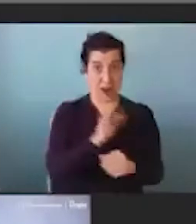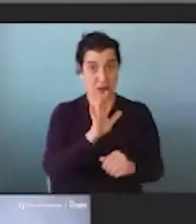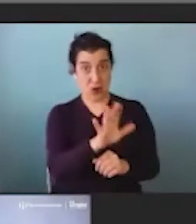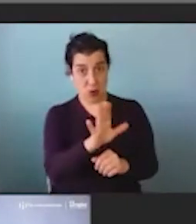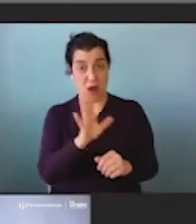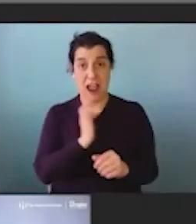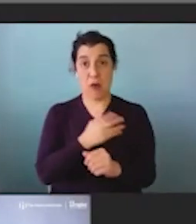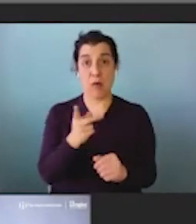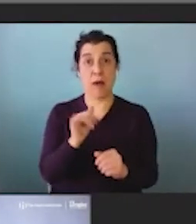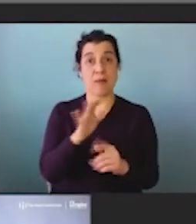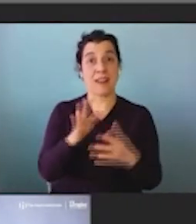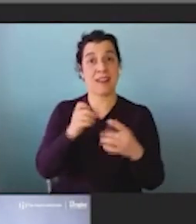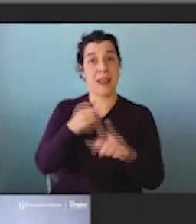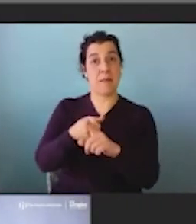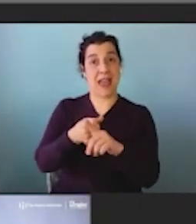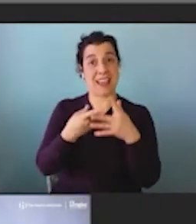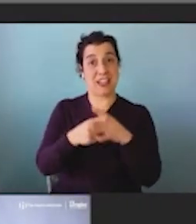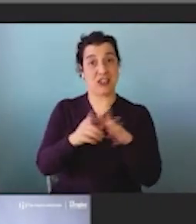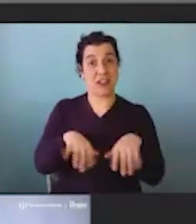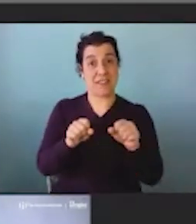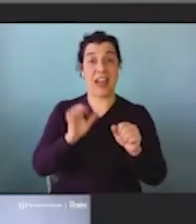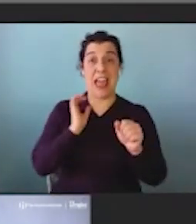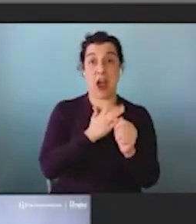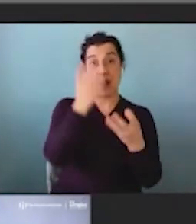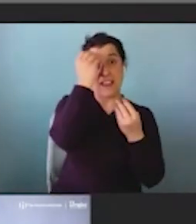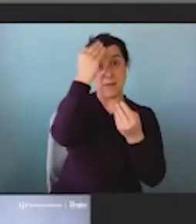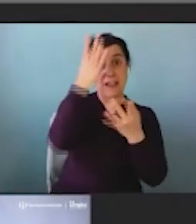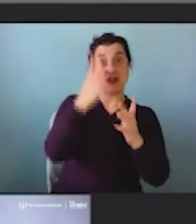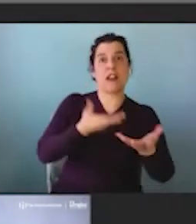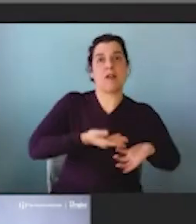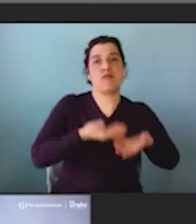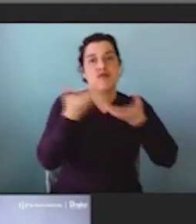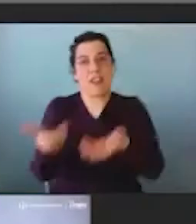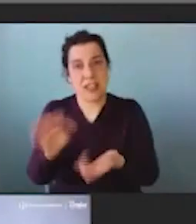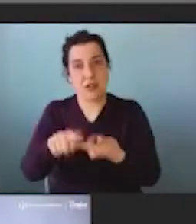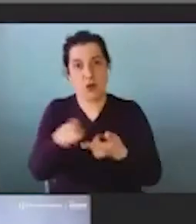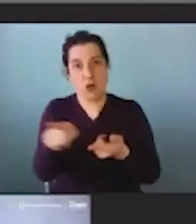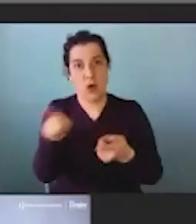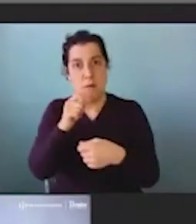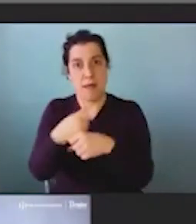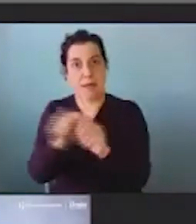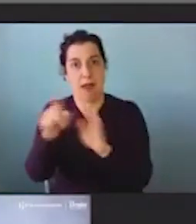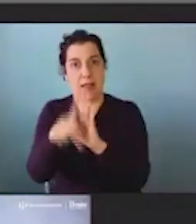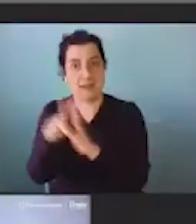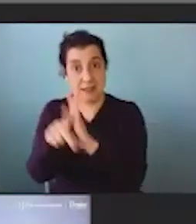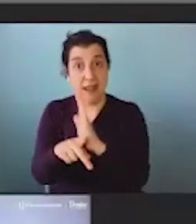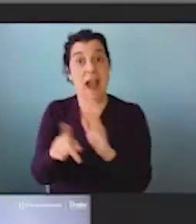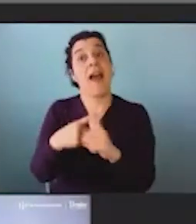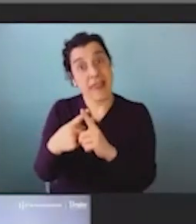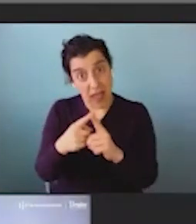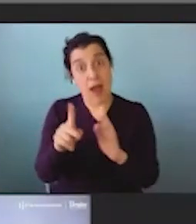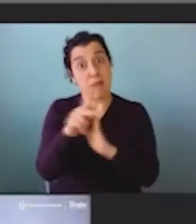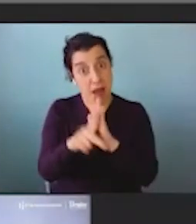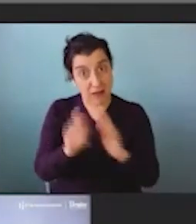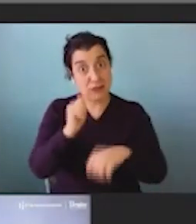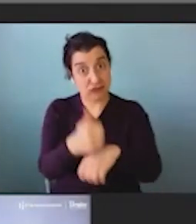initiative, so that we actually take the information to the policymakers. Then you need funding to do that, you know, because our